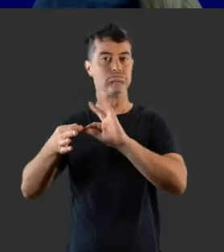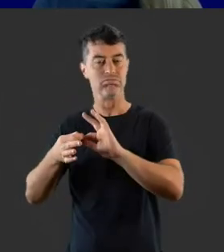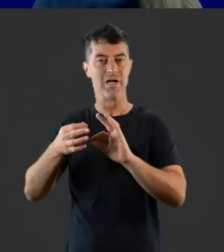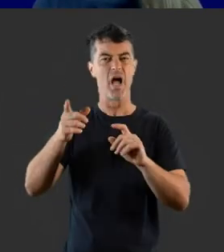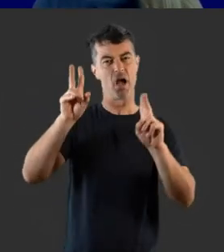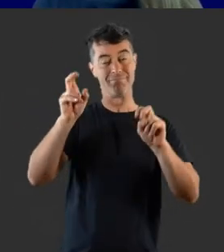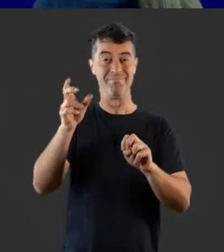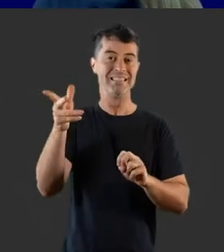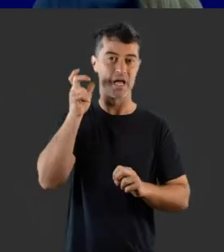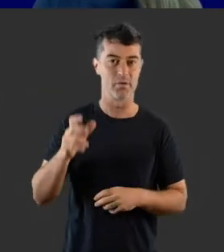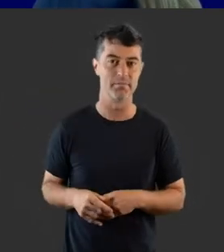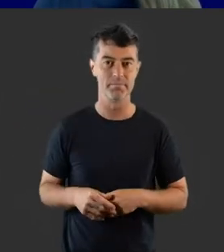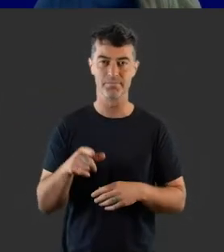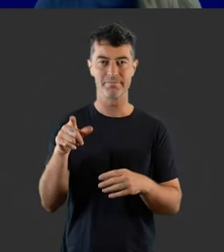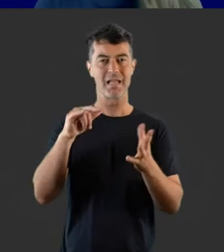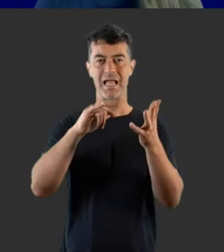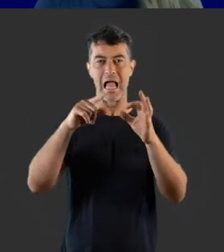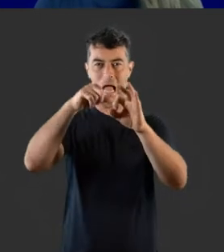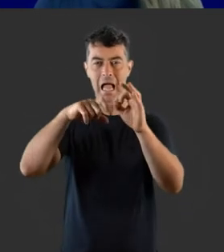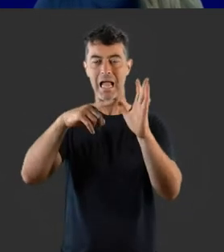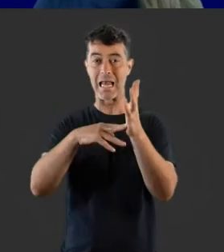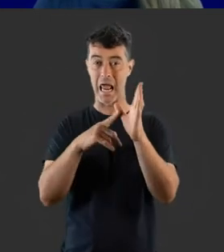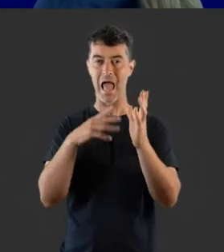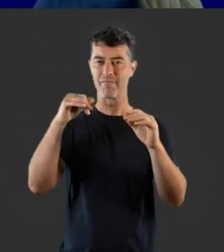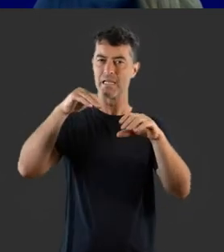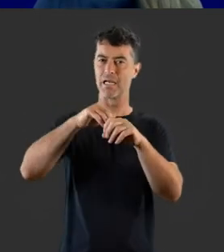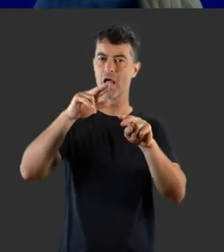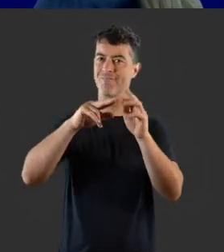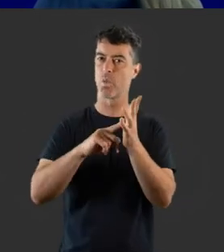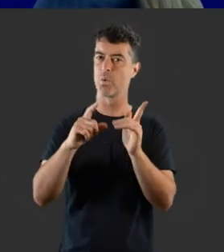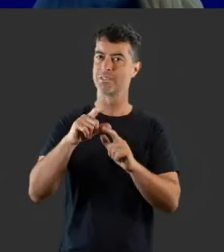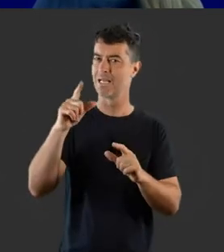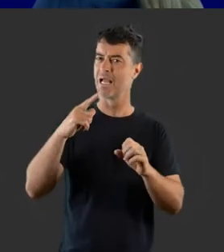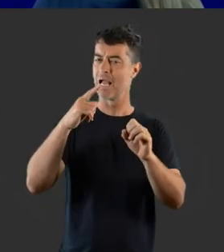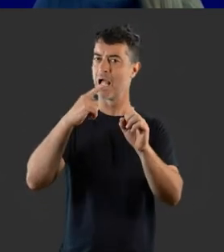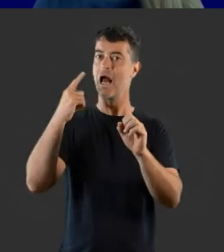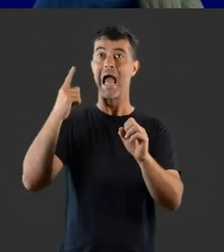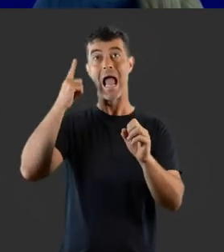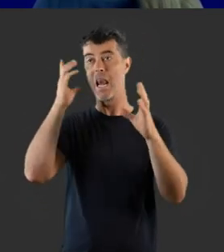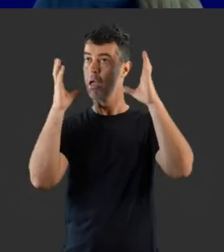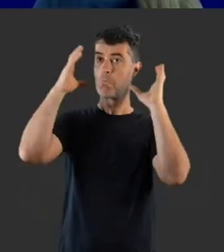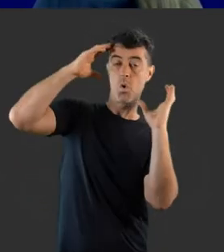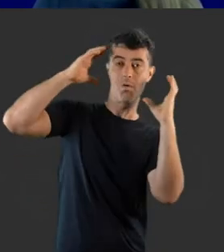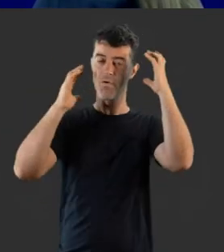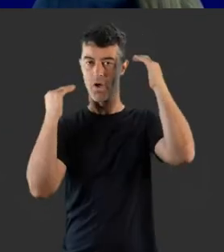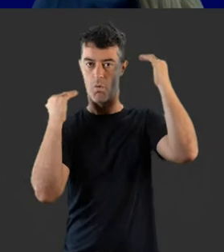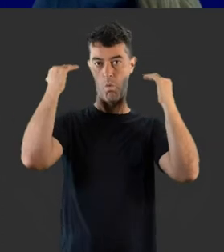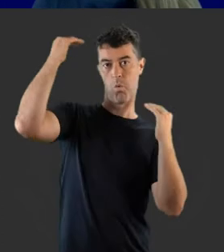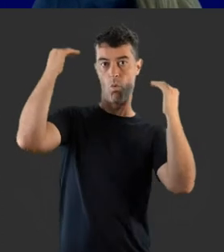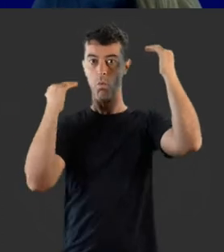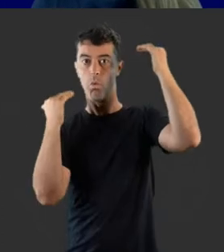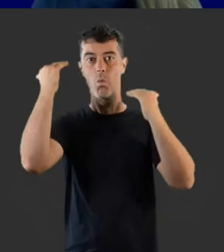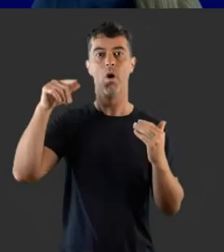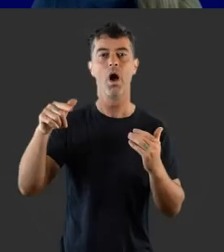as sound. The semicircular canals also contain fluid. The fluid levels change as the head moves.